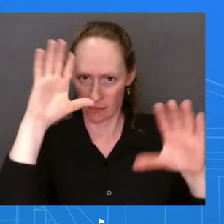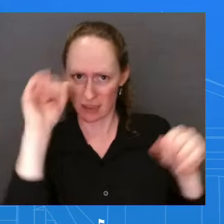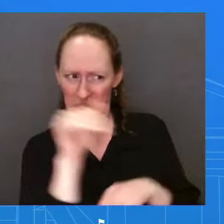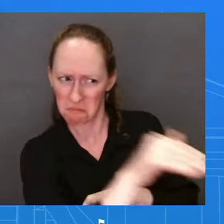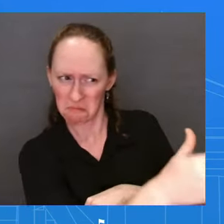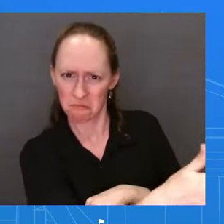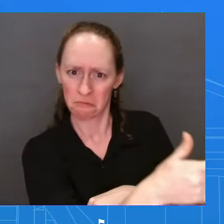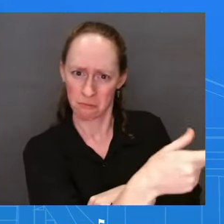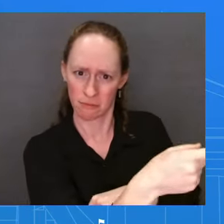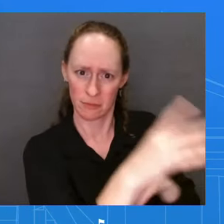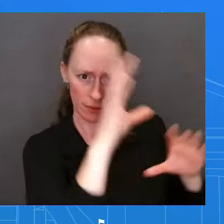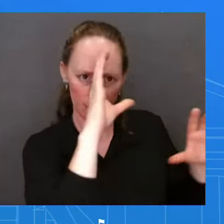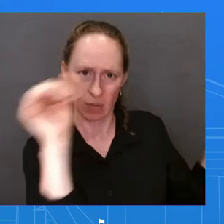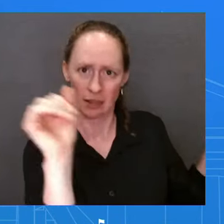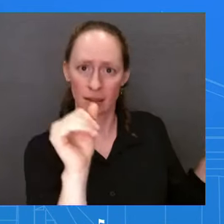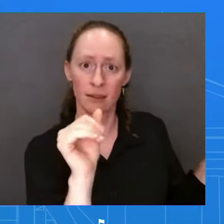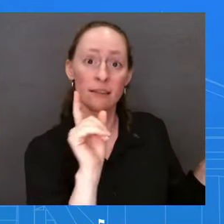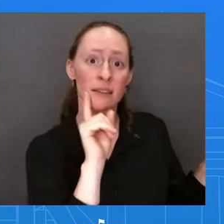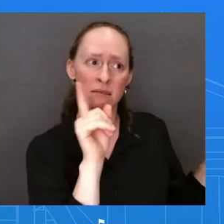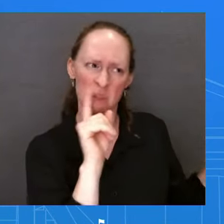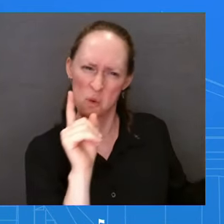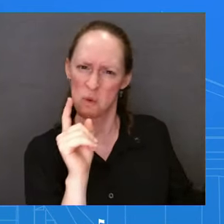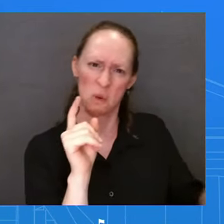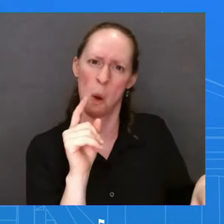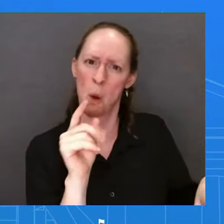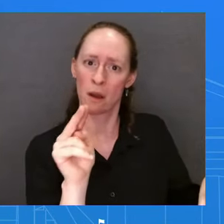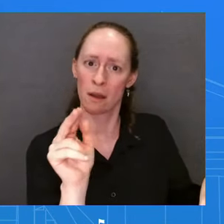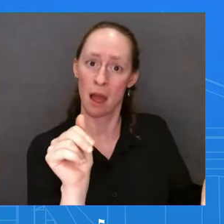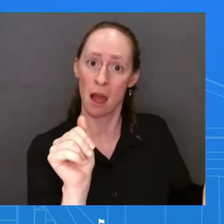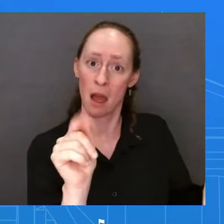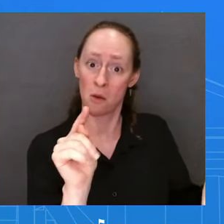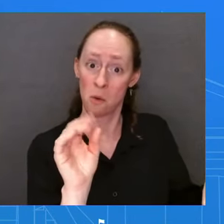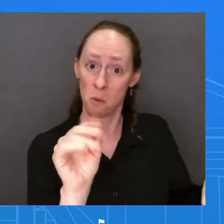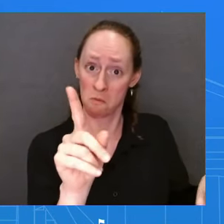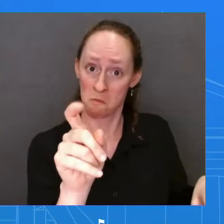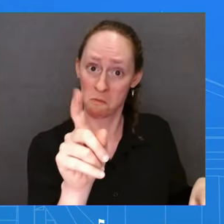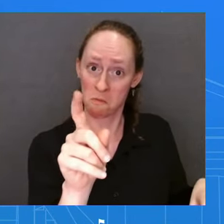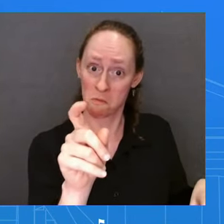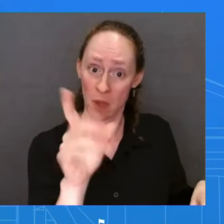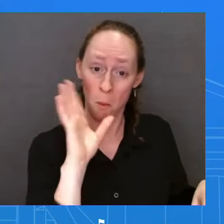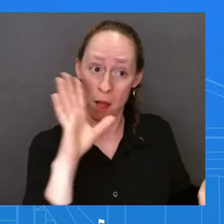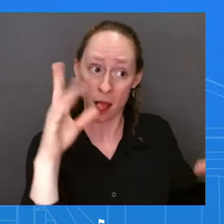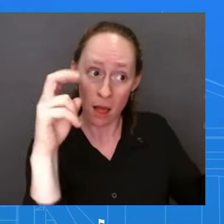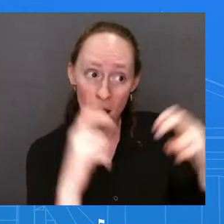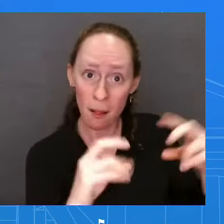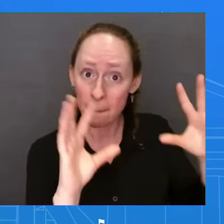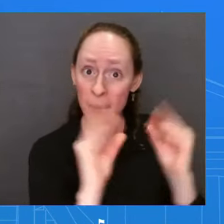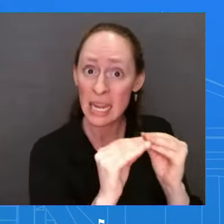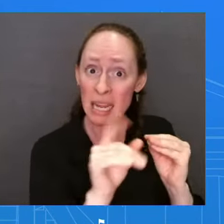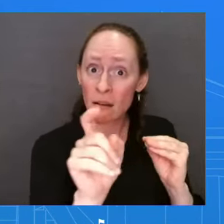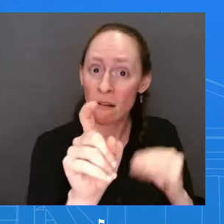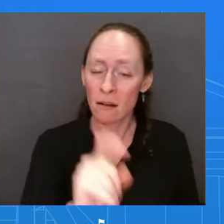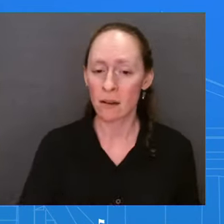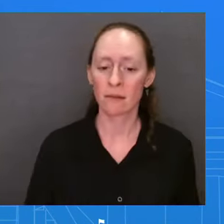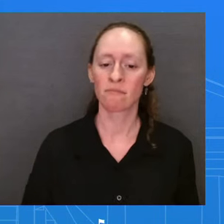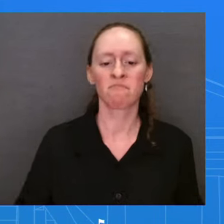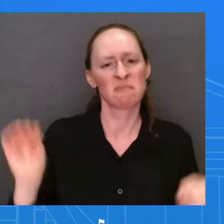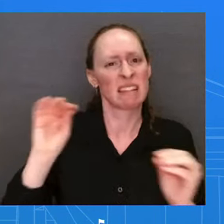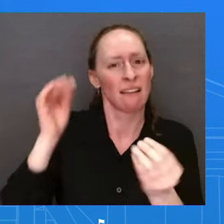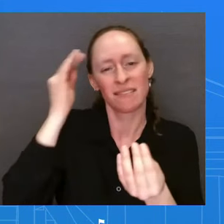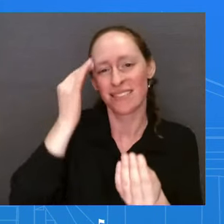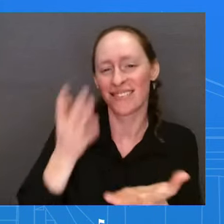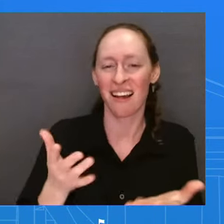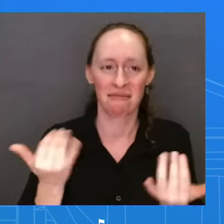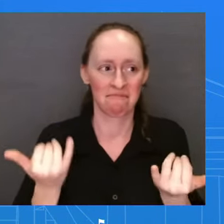expect to meet with President Zelensky in person at that summit? I don't have any news to share with you on that front. Certainly this is going to be a really important NATO